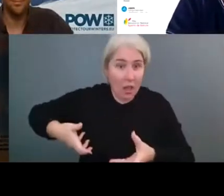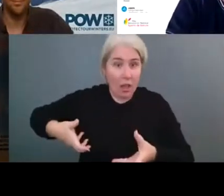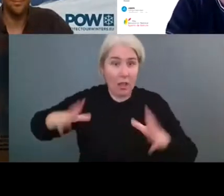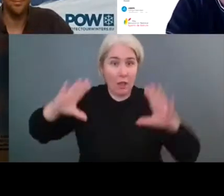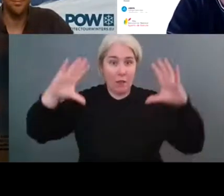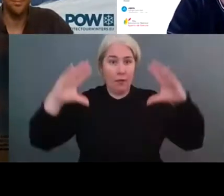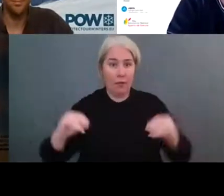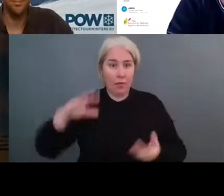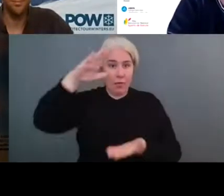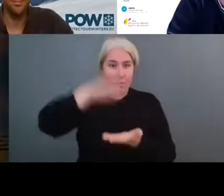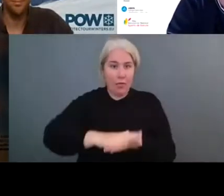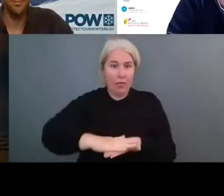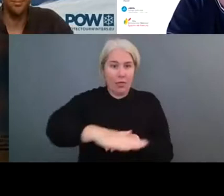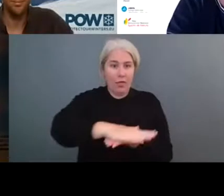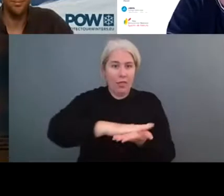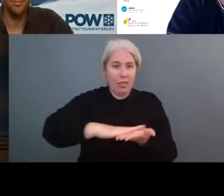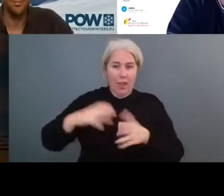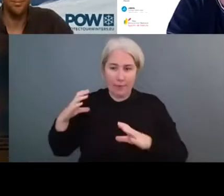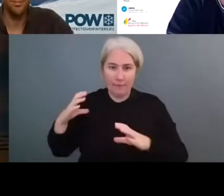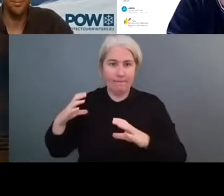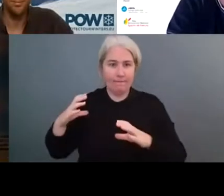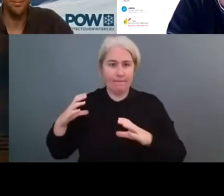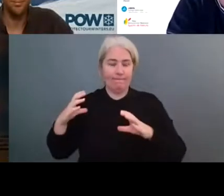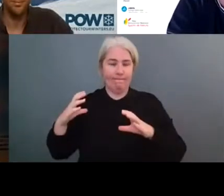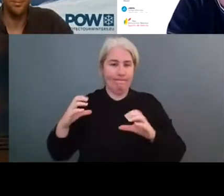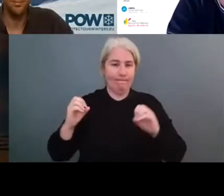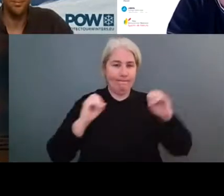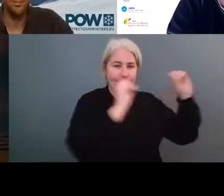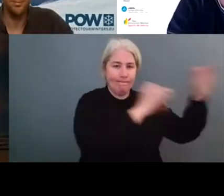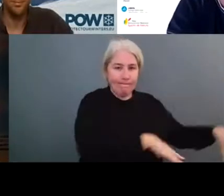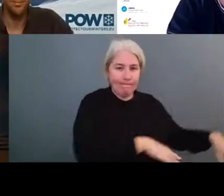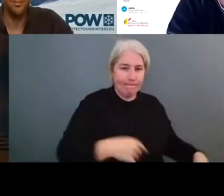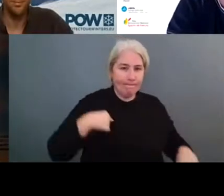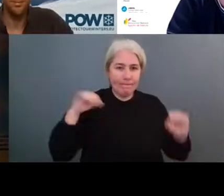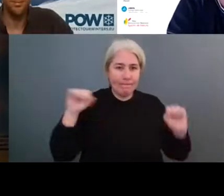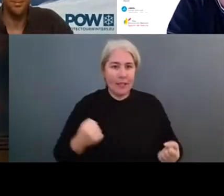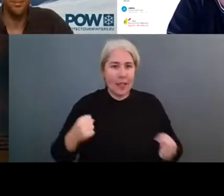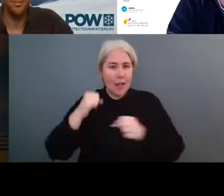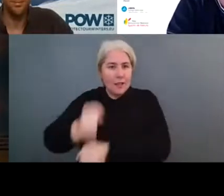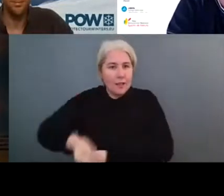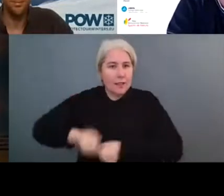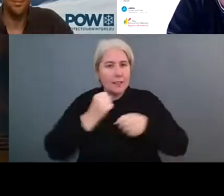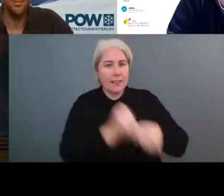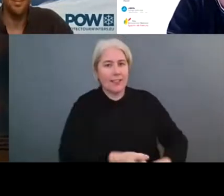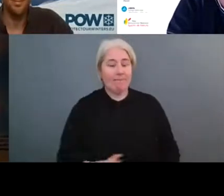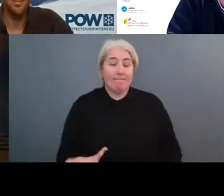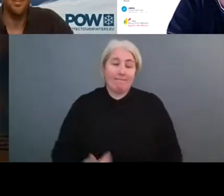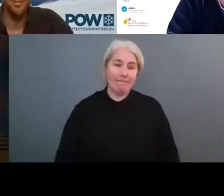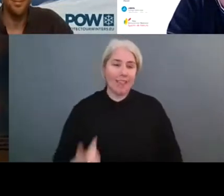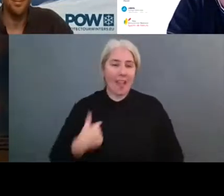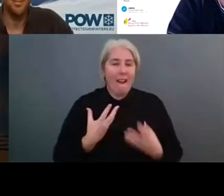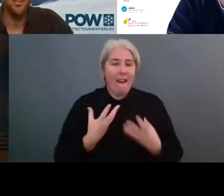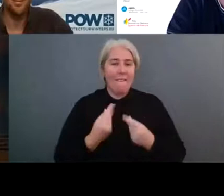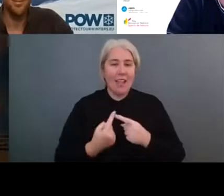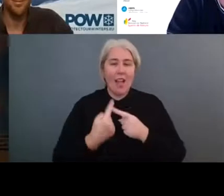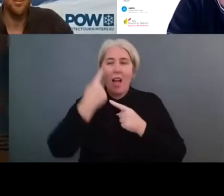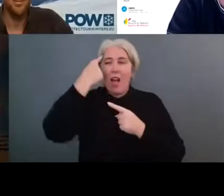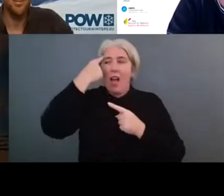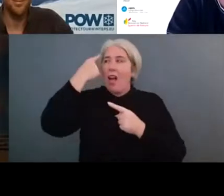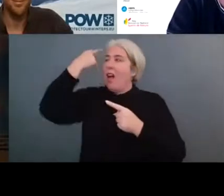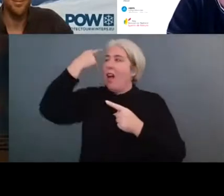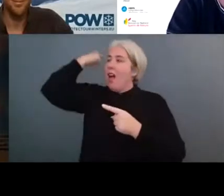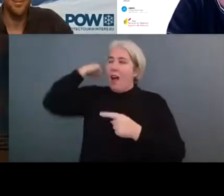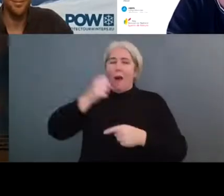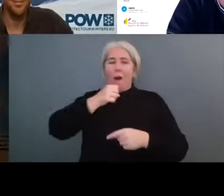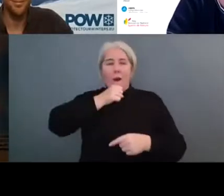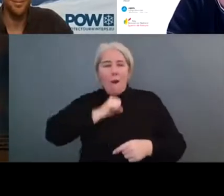happening fast. But I would not like to sound nostalgic. Yeah, the our only only way